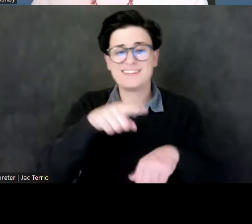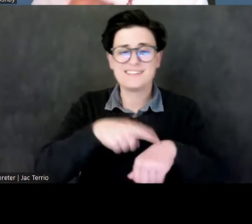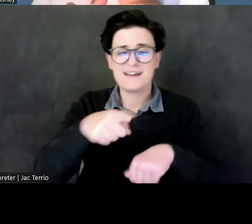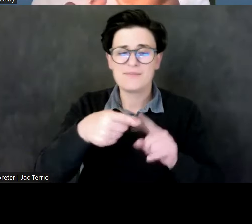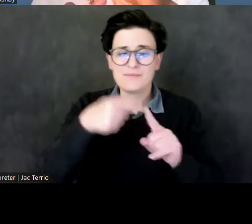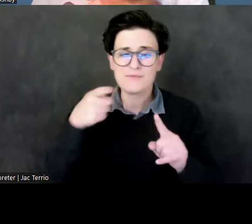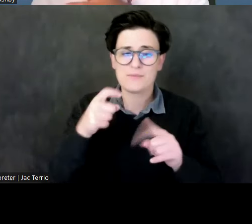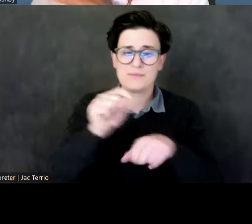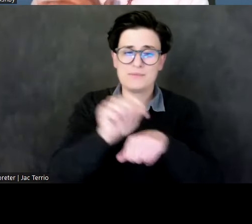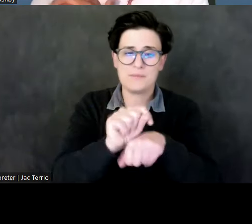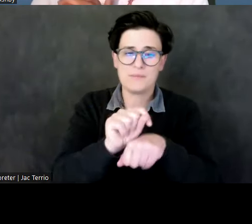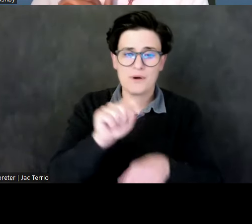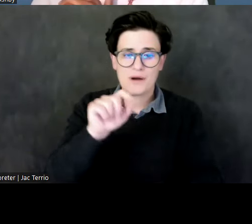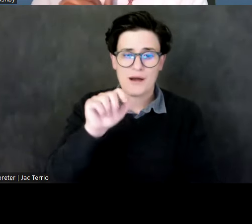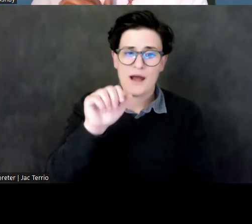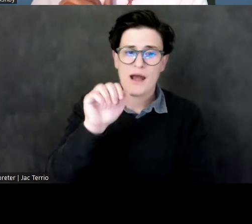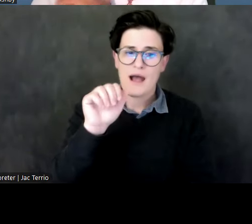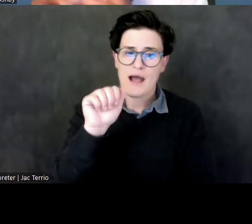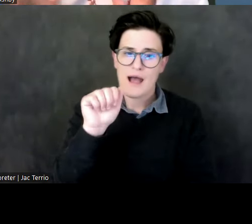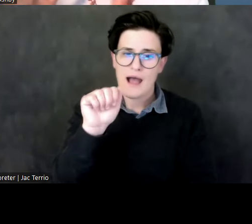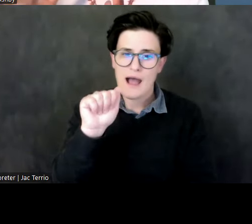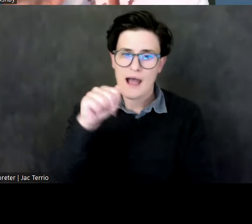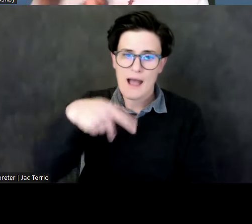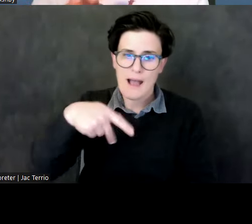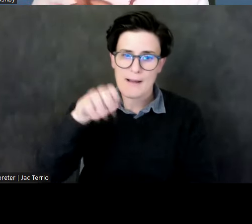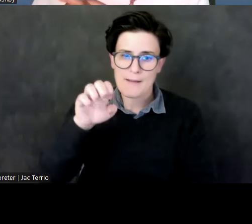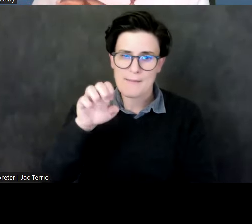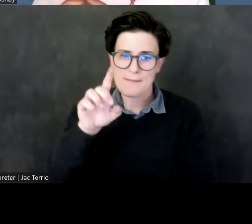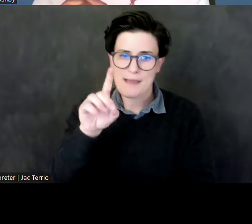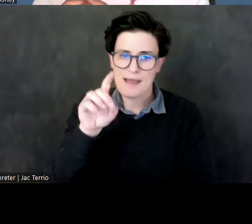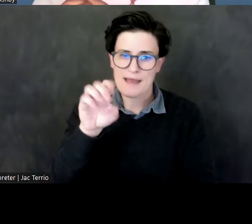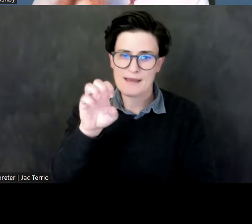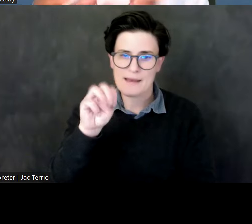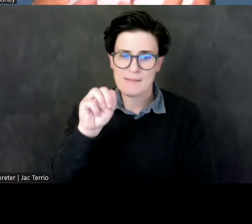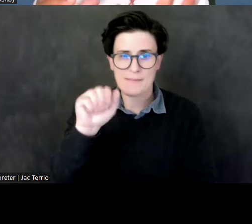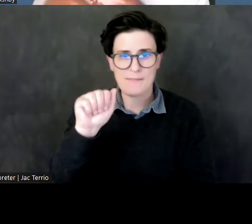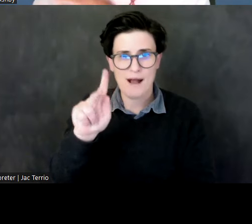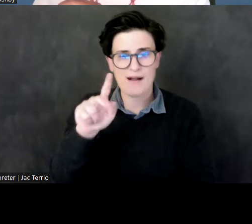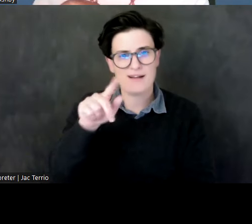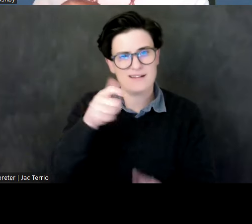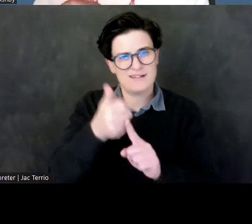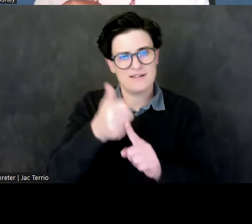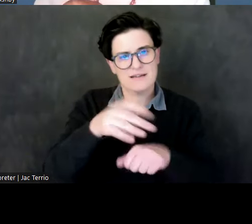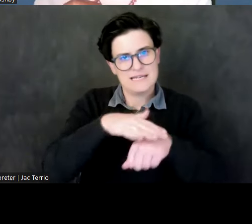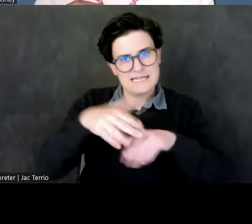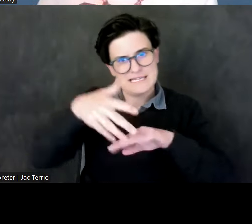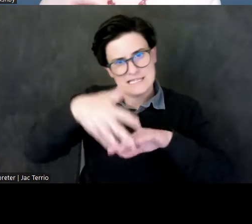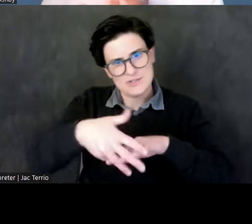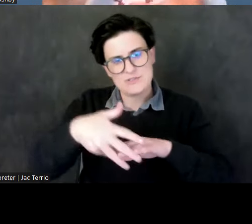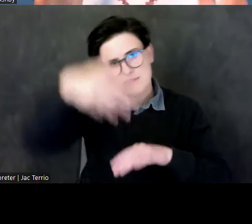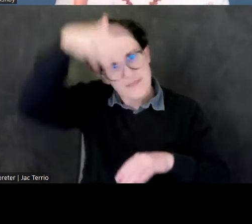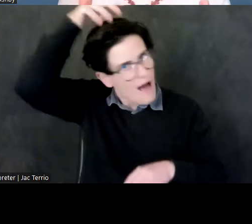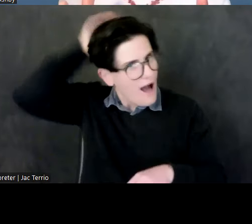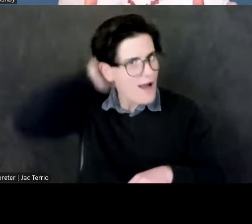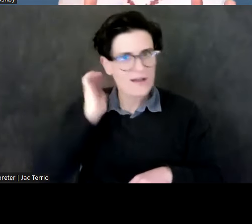Apedamak. So you see his name there on the screen. He's the indigenous lion god pictured on the left. And we